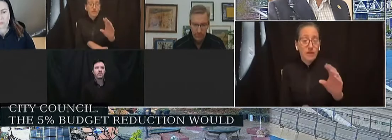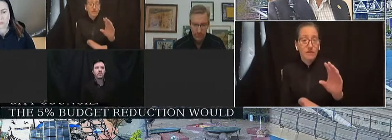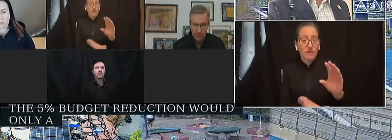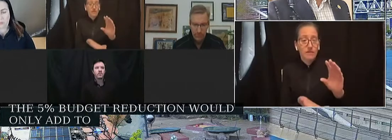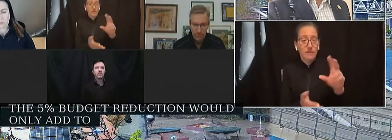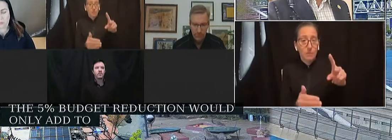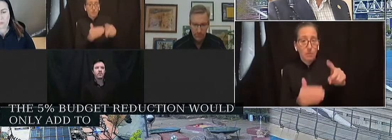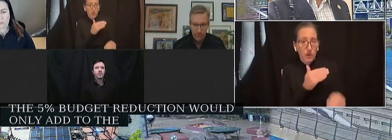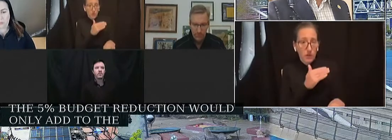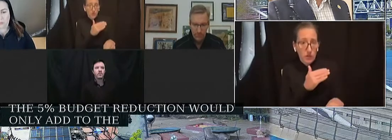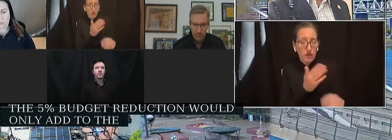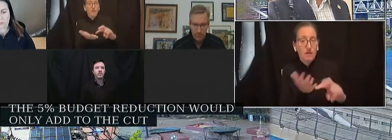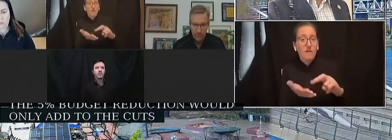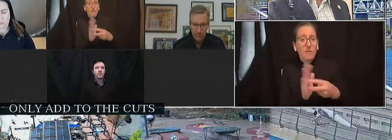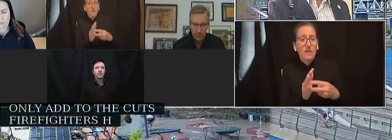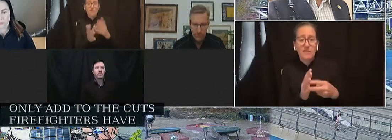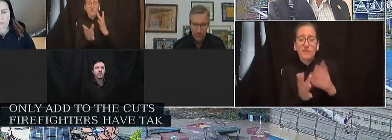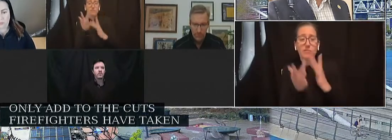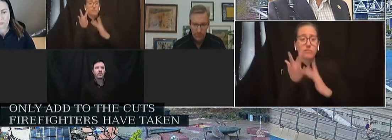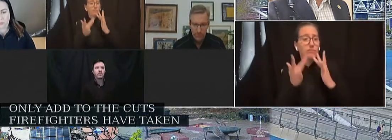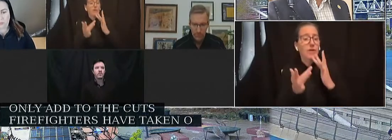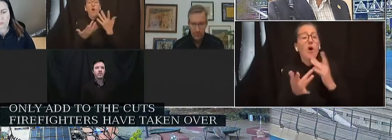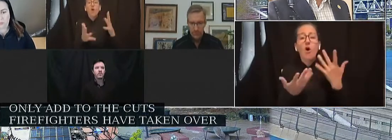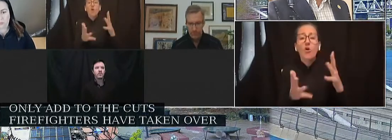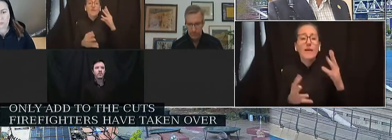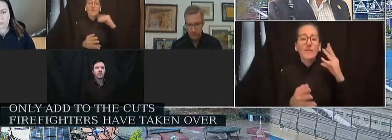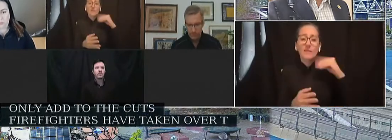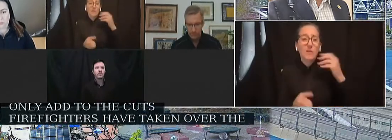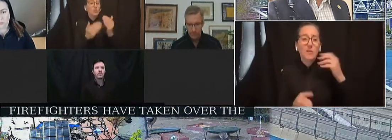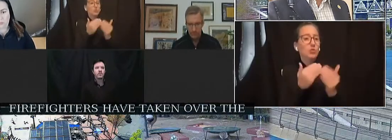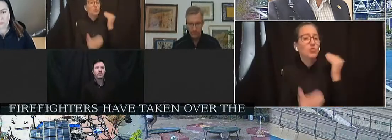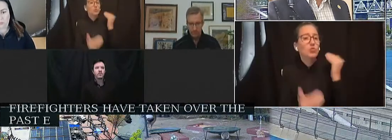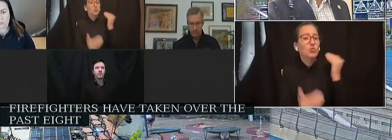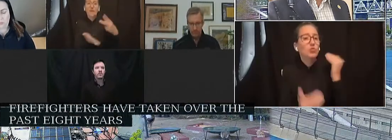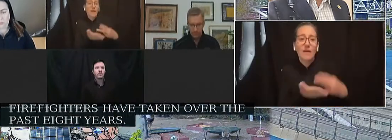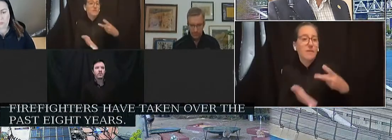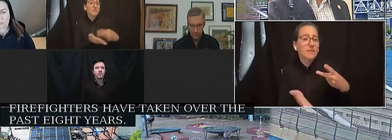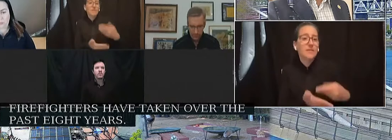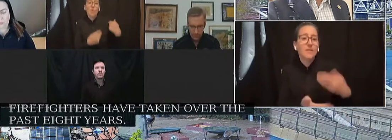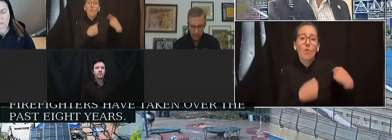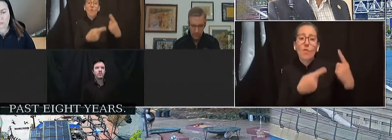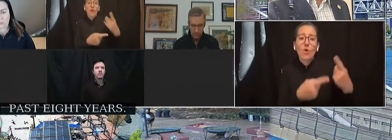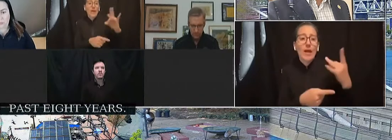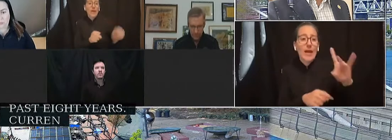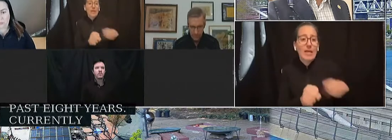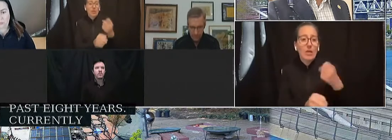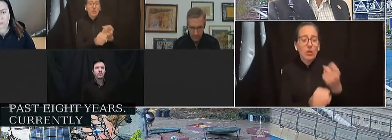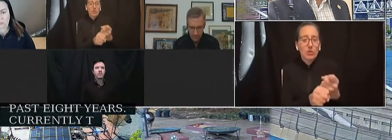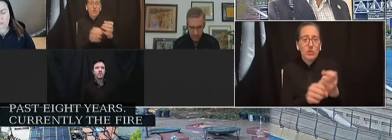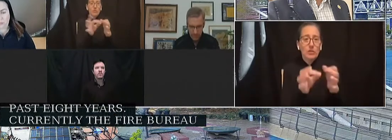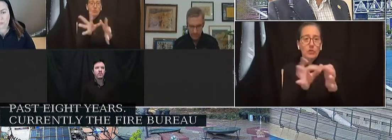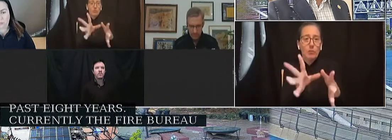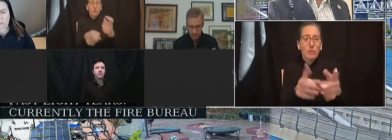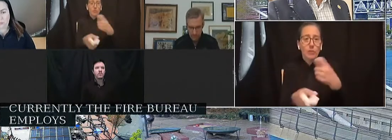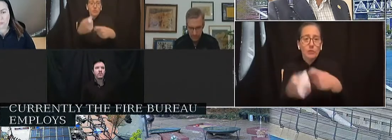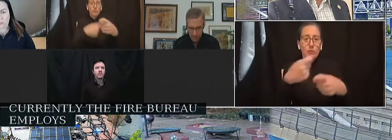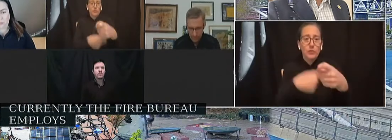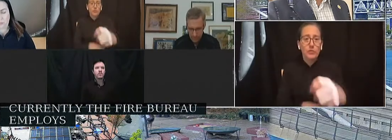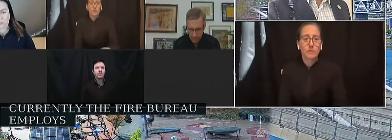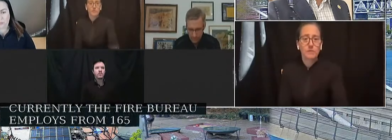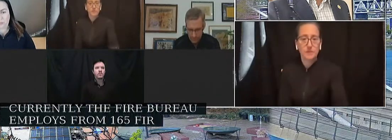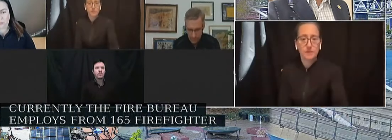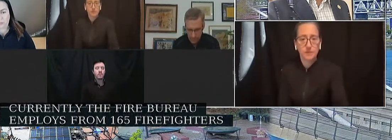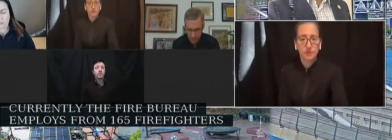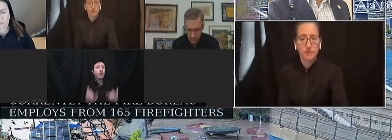cuts firefighters have taken over the past eight years. Currently, the Fire Bureau deploys 165 firefighters across Portland